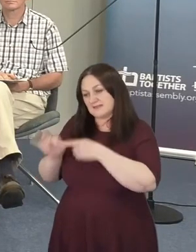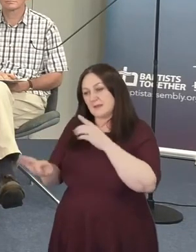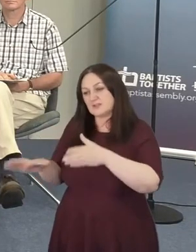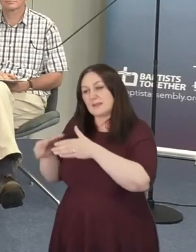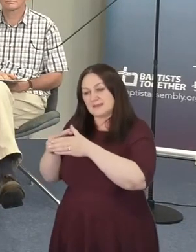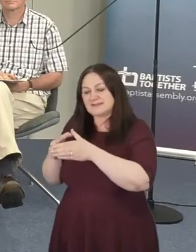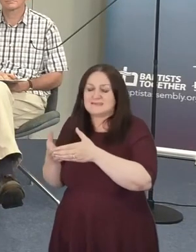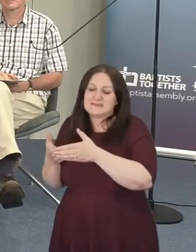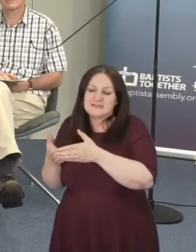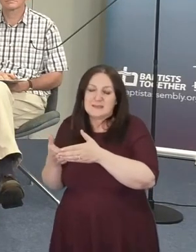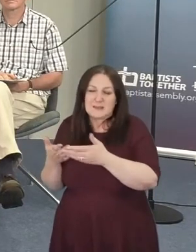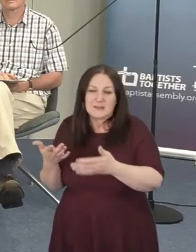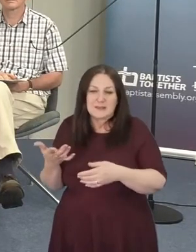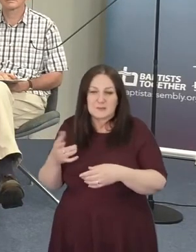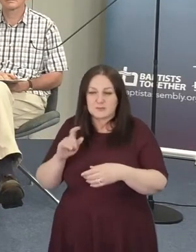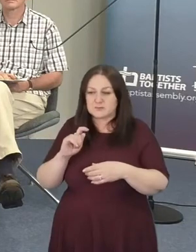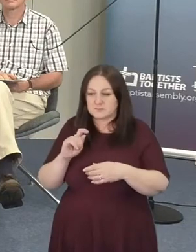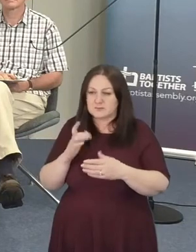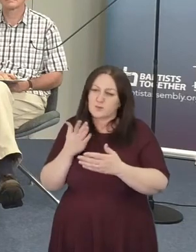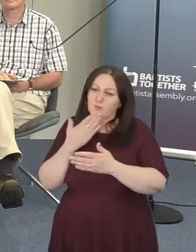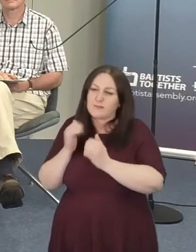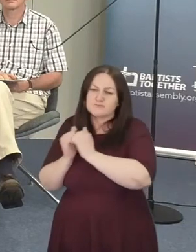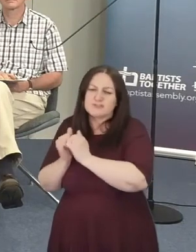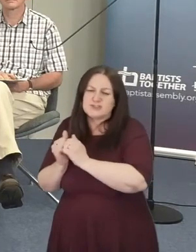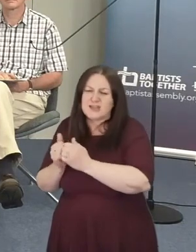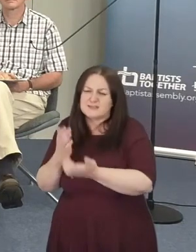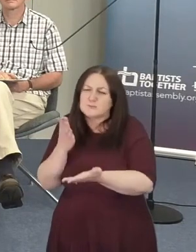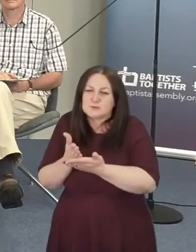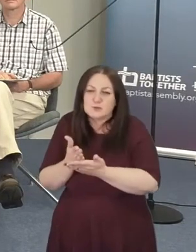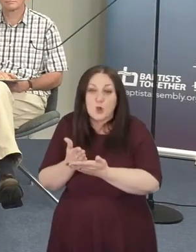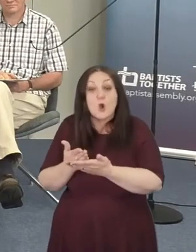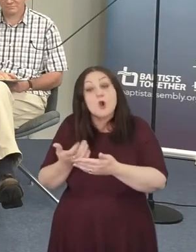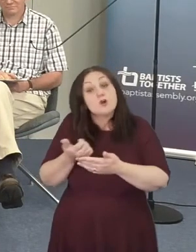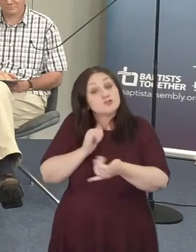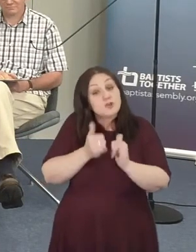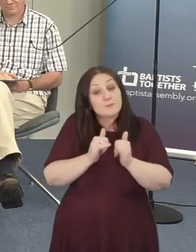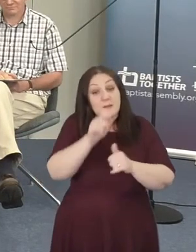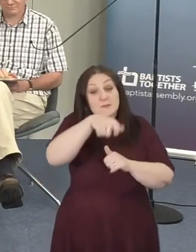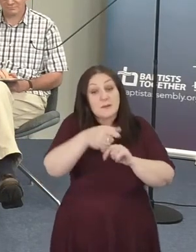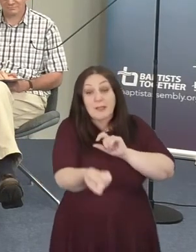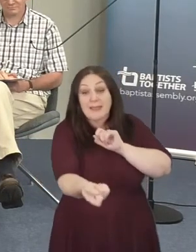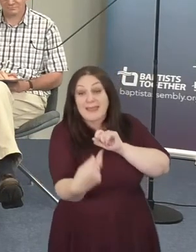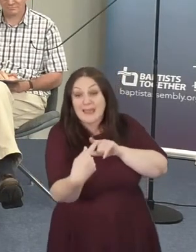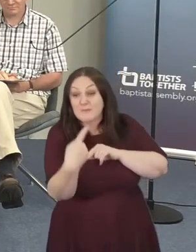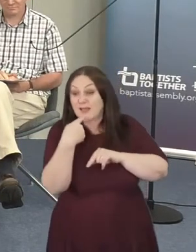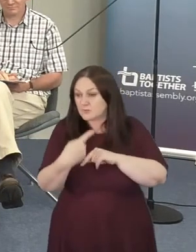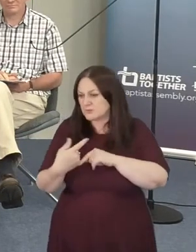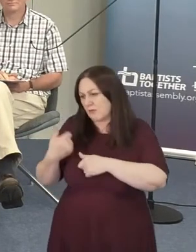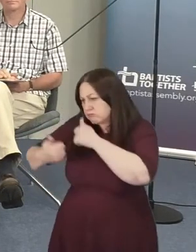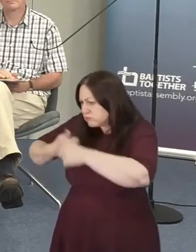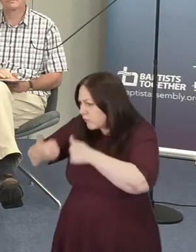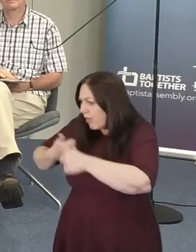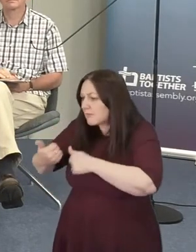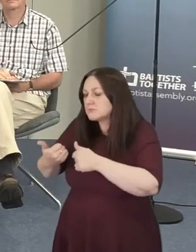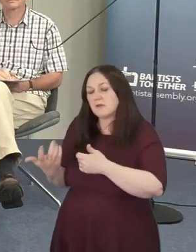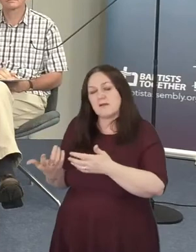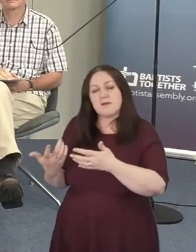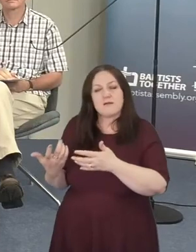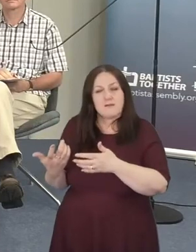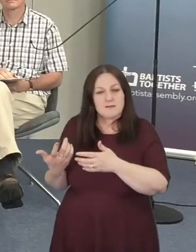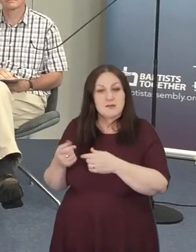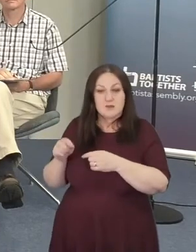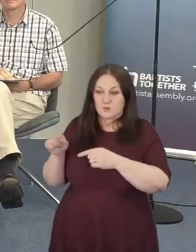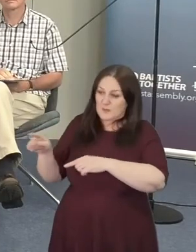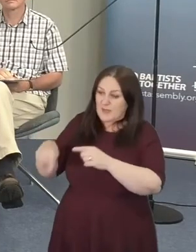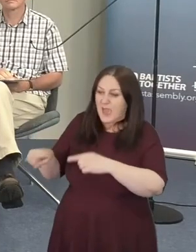emailing in and saying thank you and I always share that at the staff meeting because it's good when you work a little bit more back room to actually hear